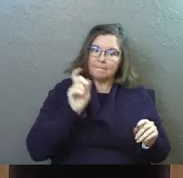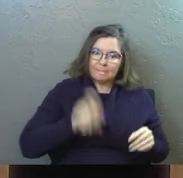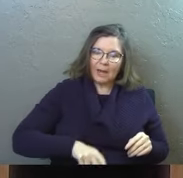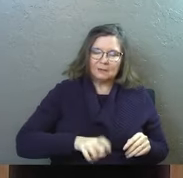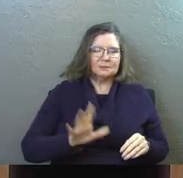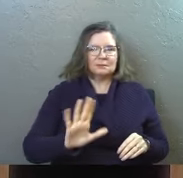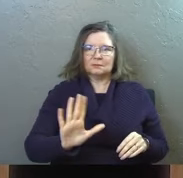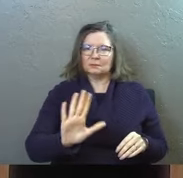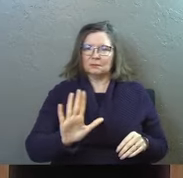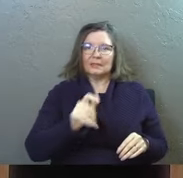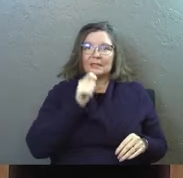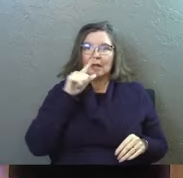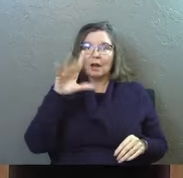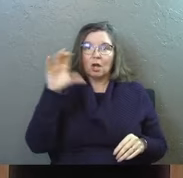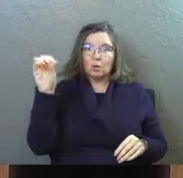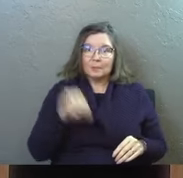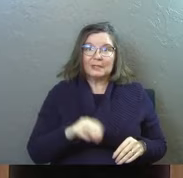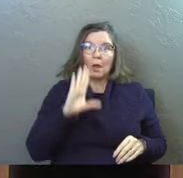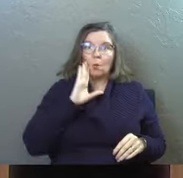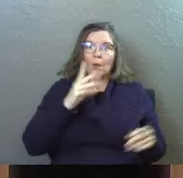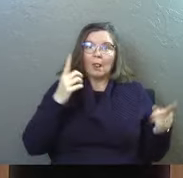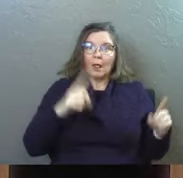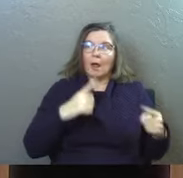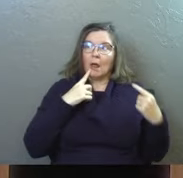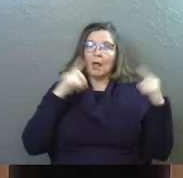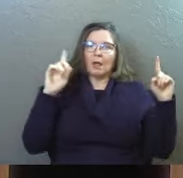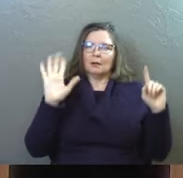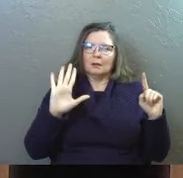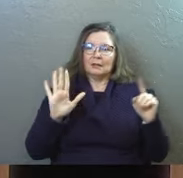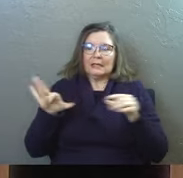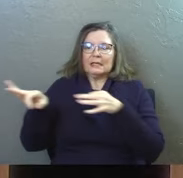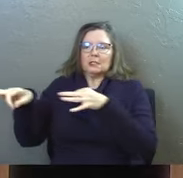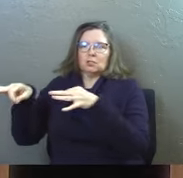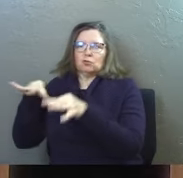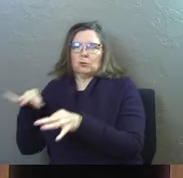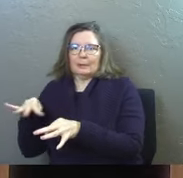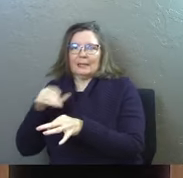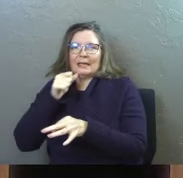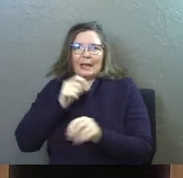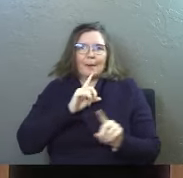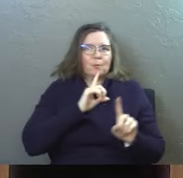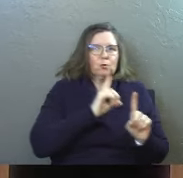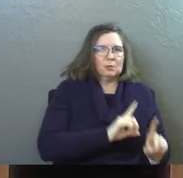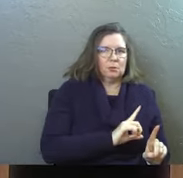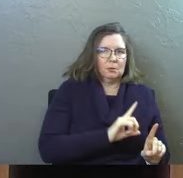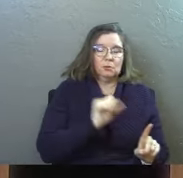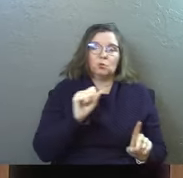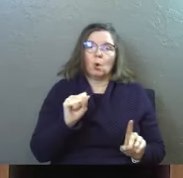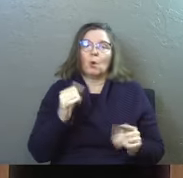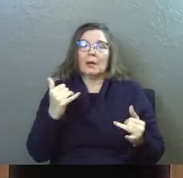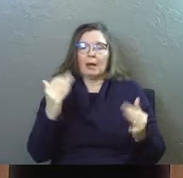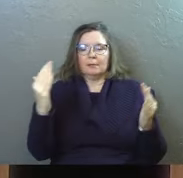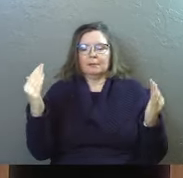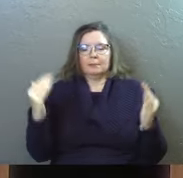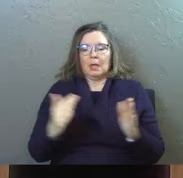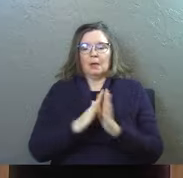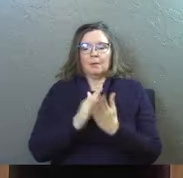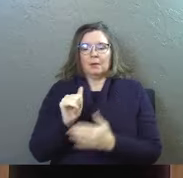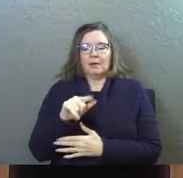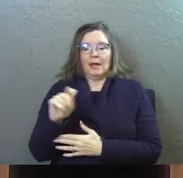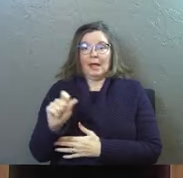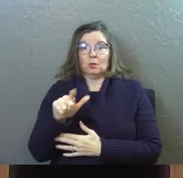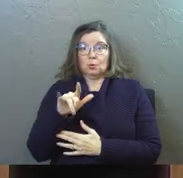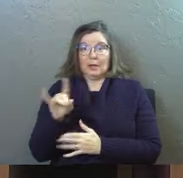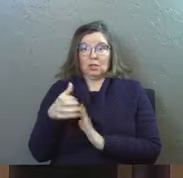like it's 100% guarantee because it's descriptive it's not prescriptive so now let's get into the book of Acts because this is